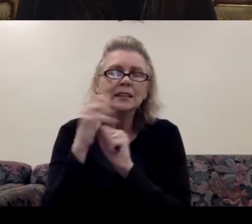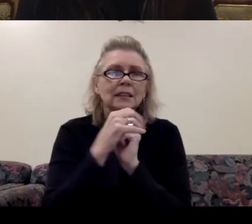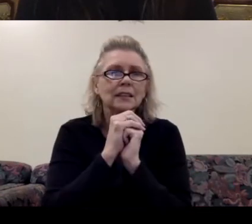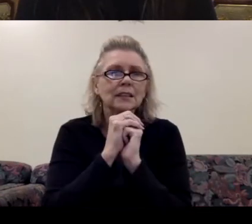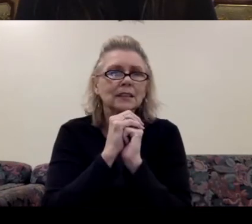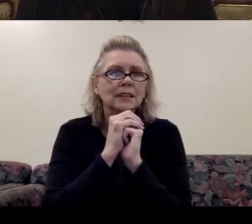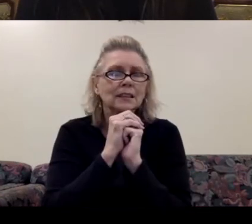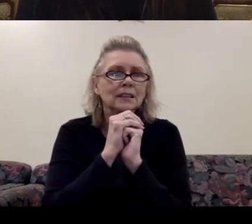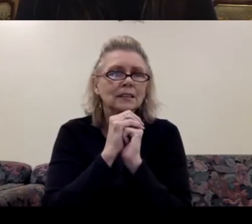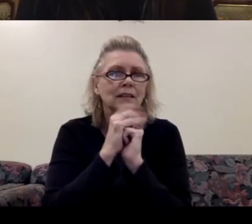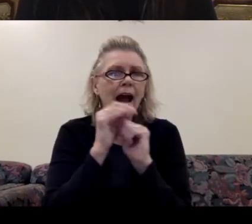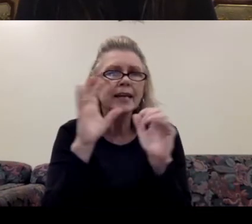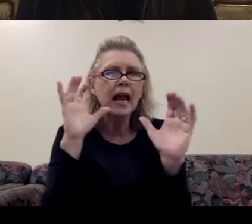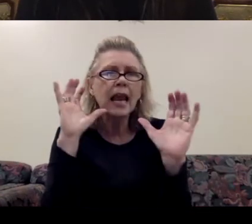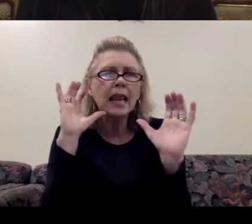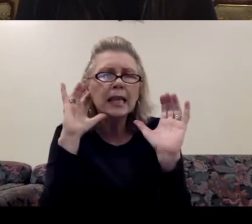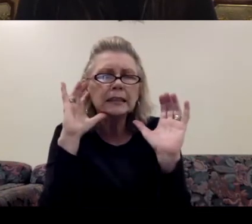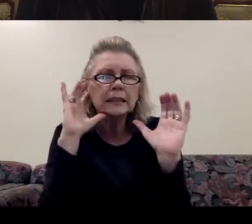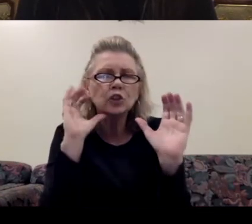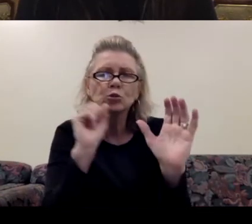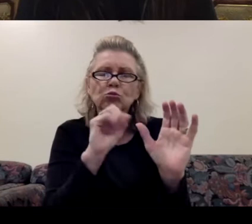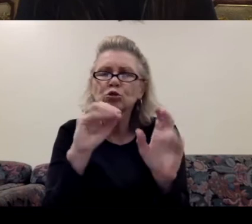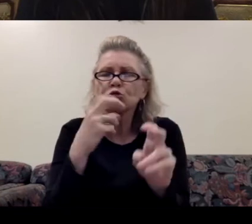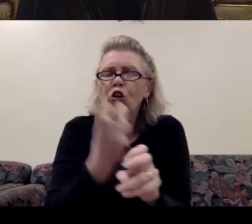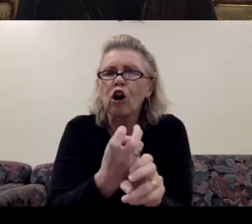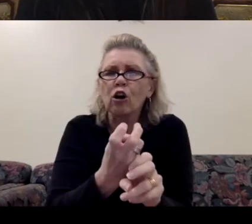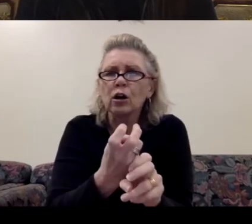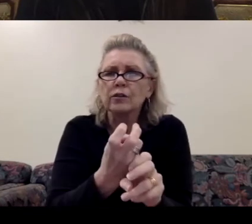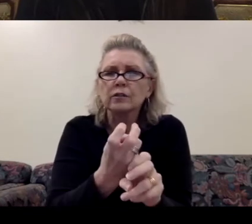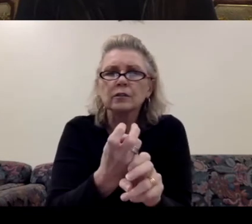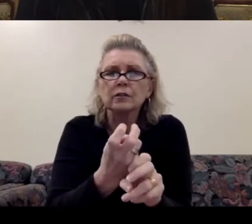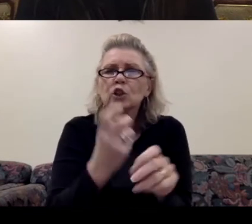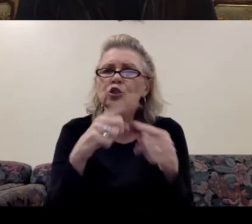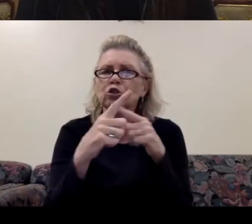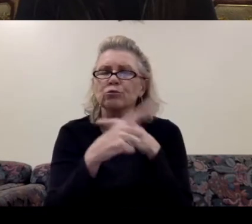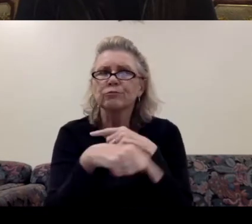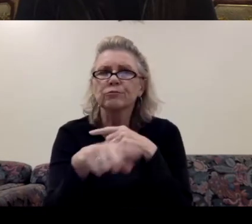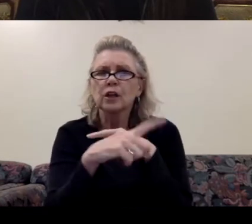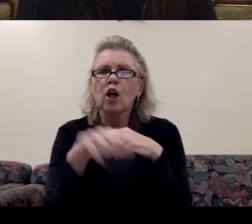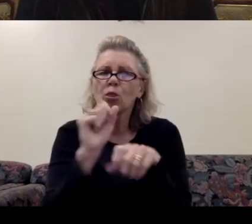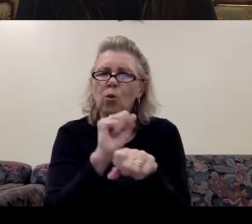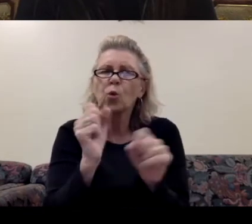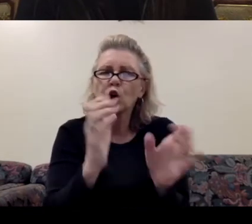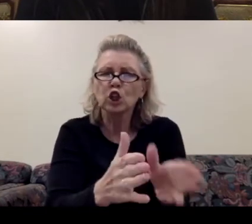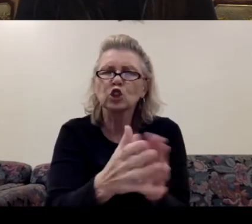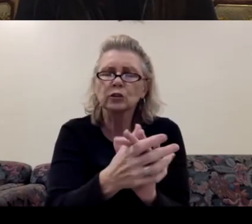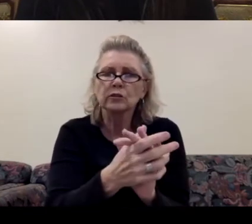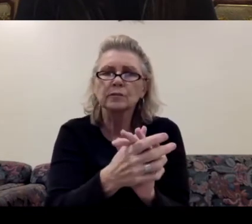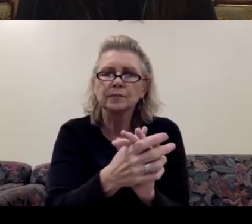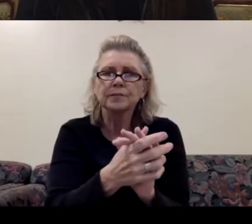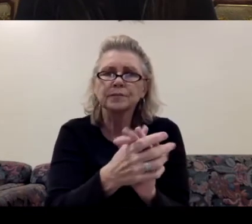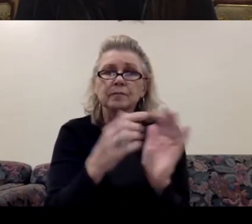and listen so hard to the, to the workers. And I've had